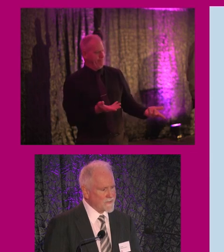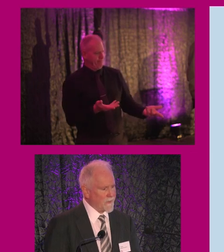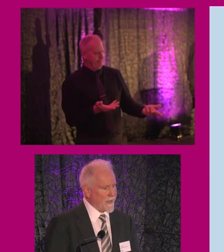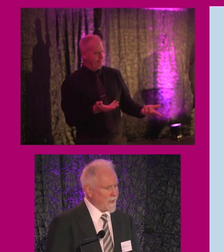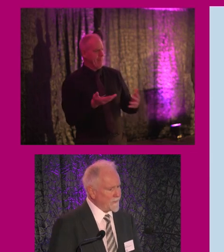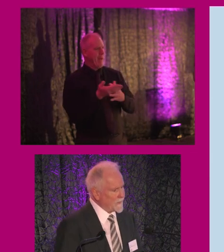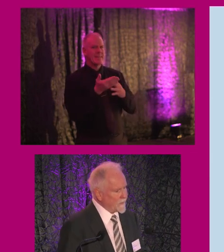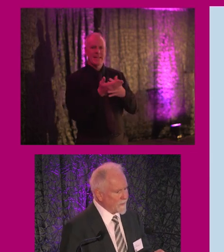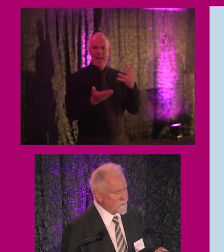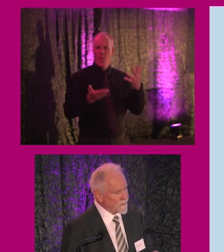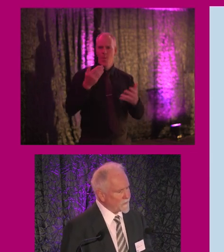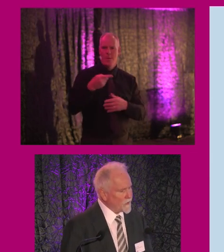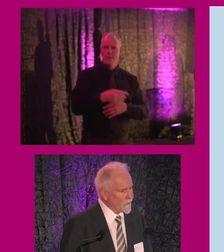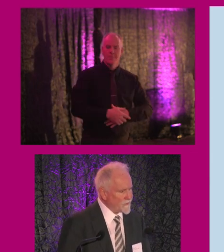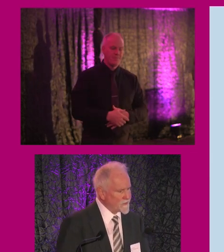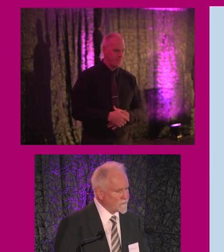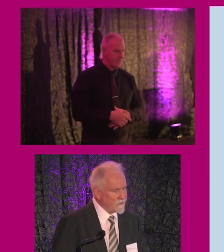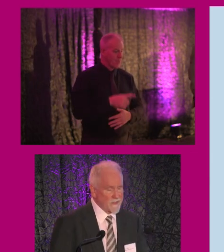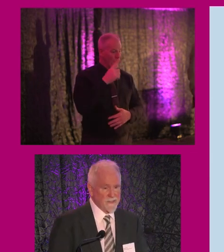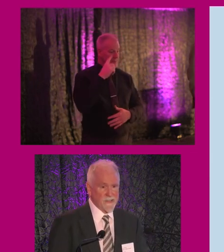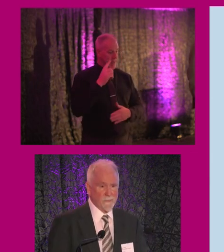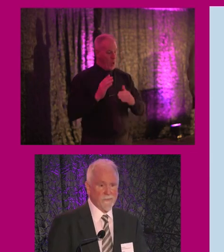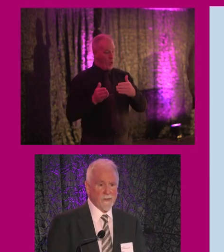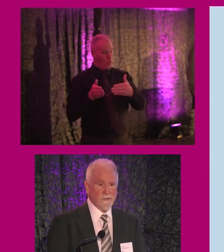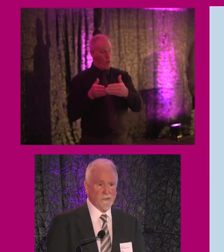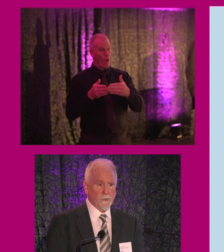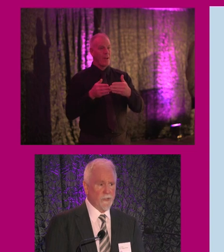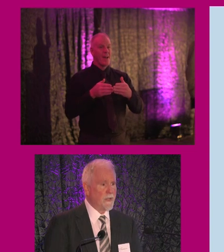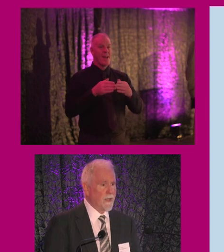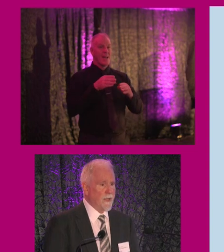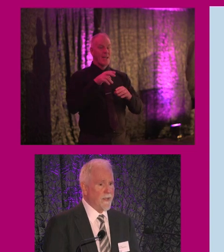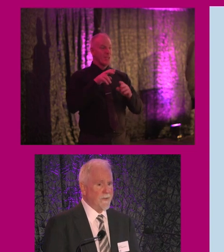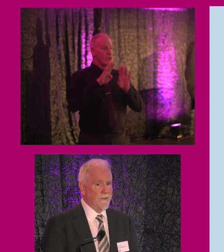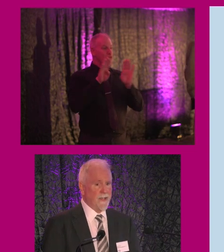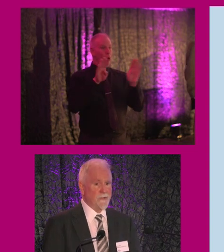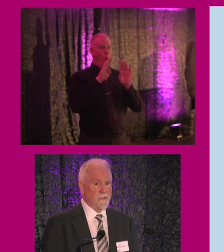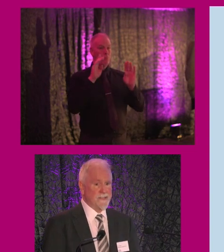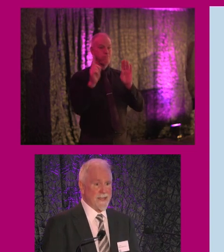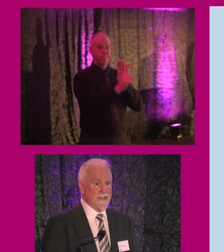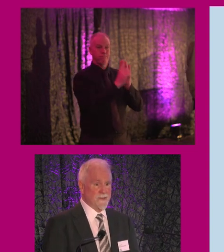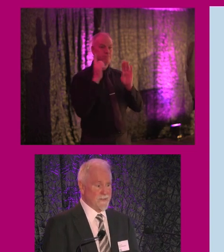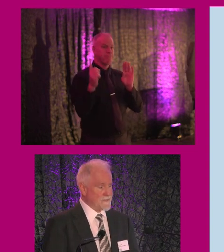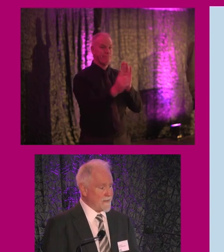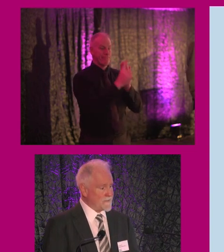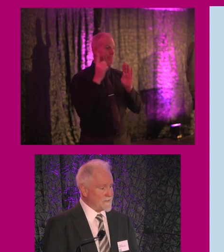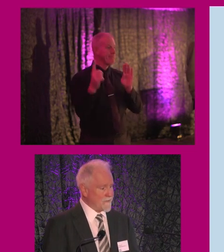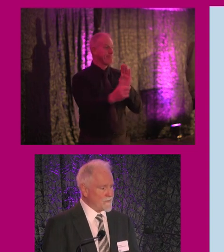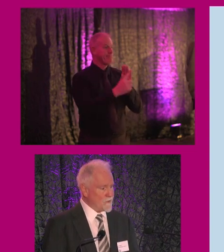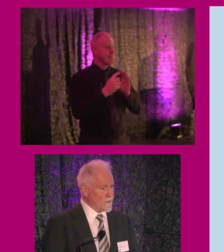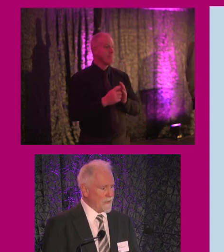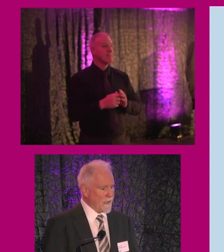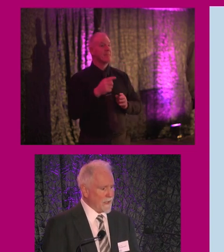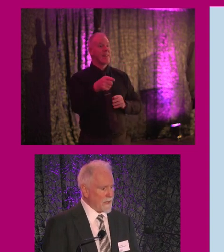So again, and just on the corner of the screen, you can see a revolving door. And you will see later this